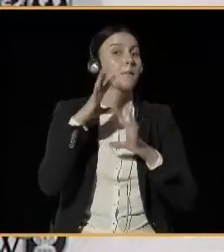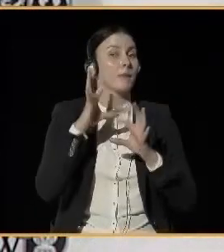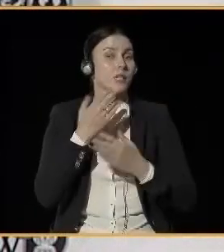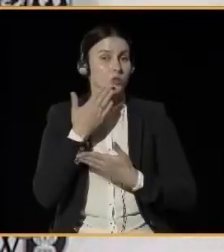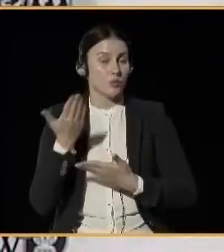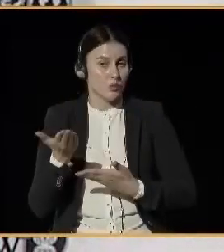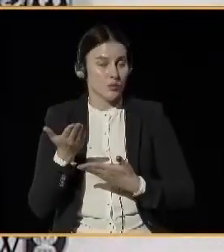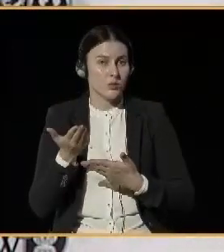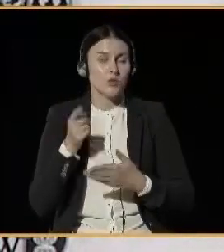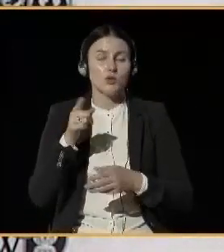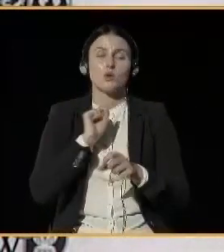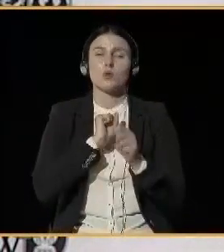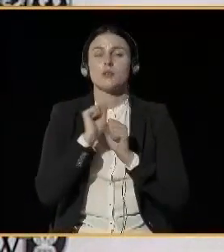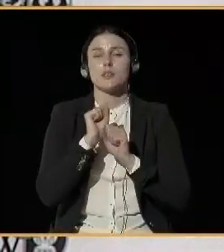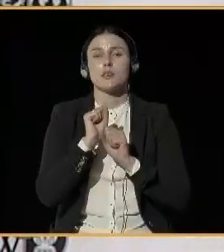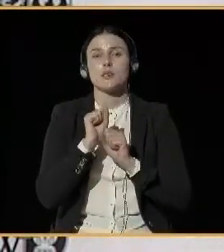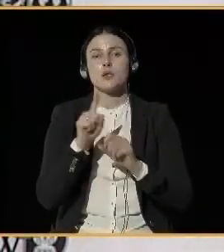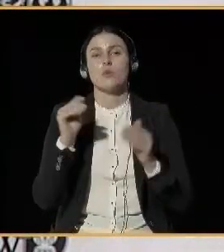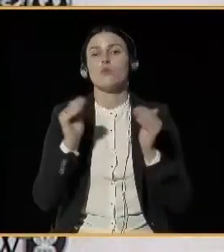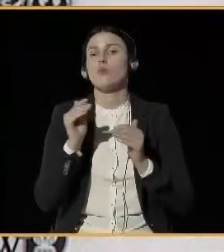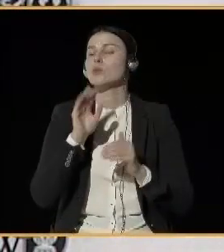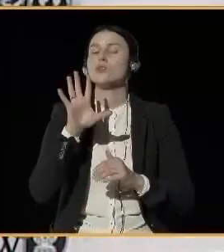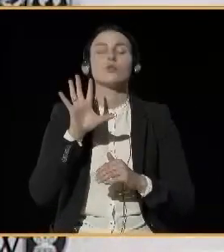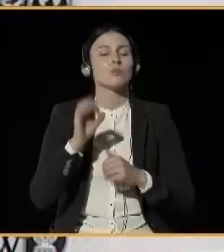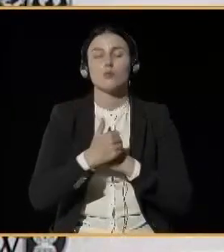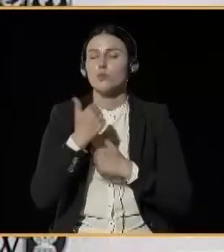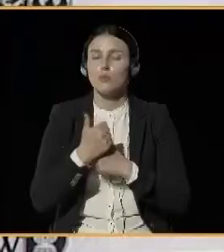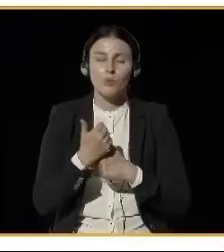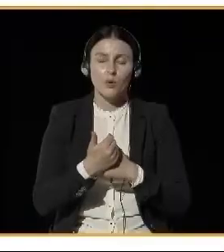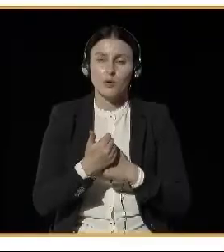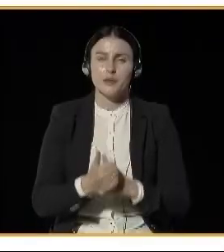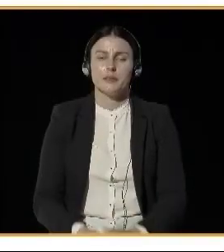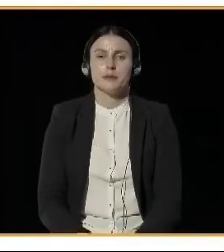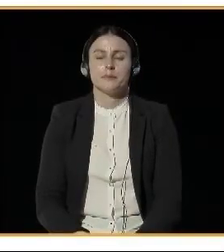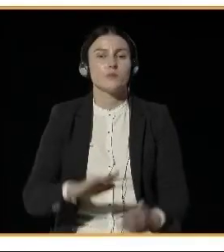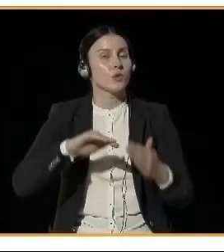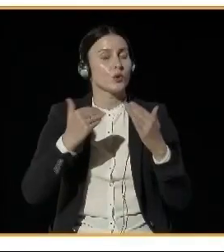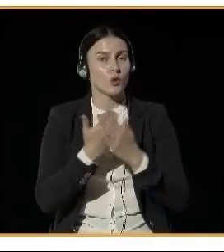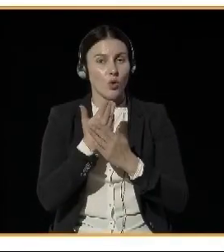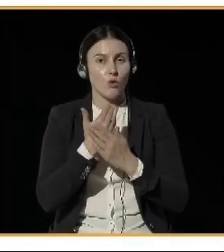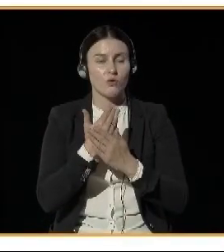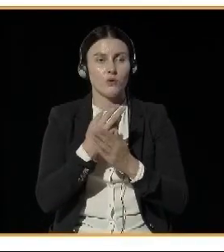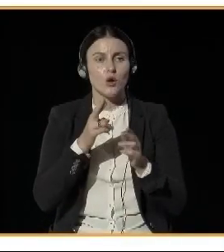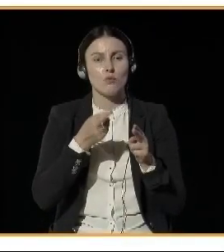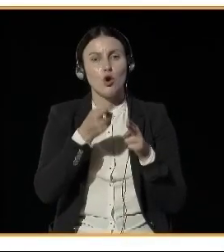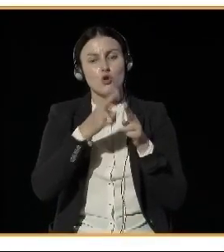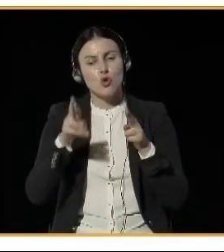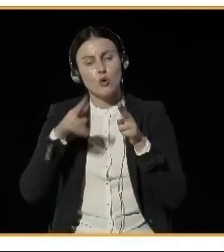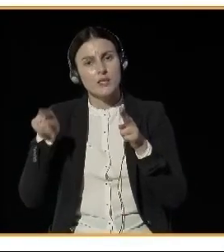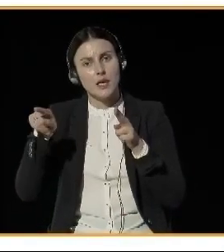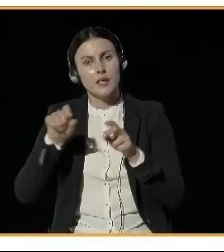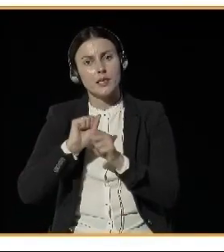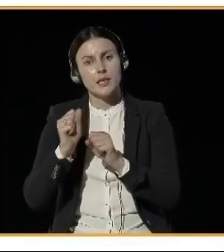possible because of new types of stoves with automatic filling.